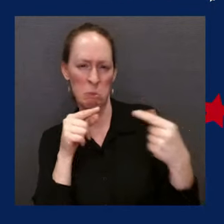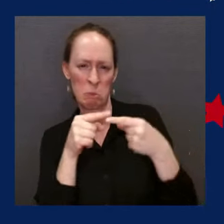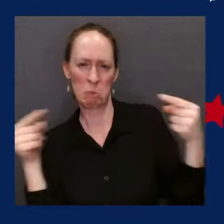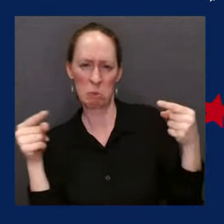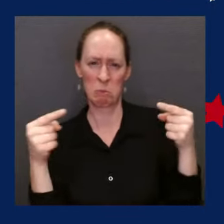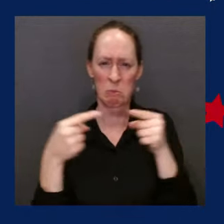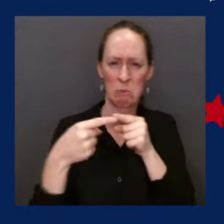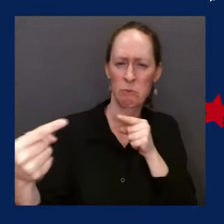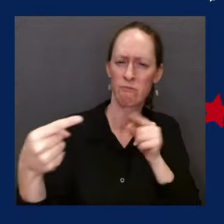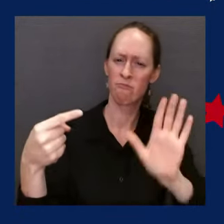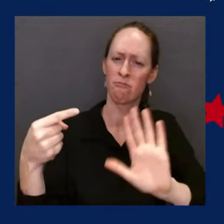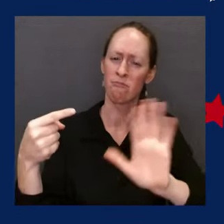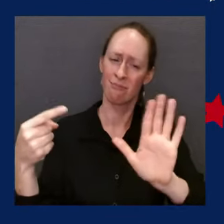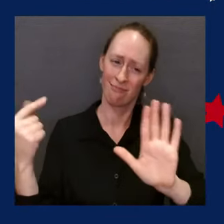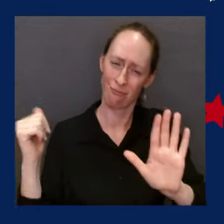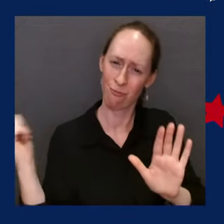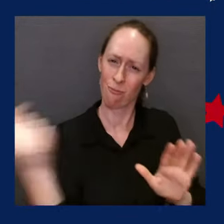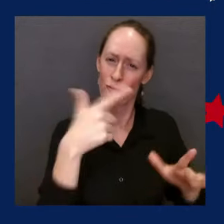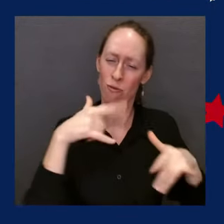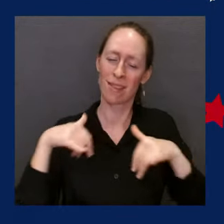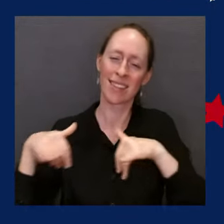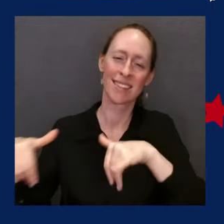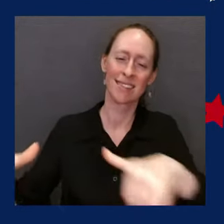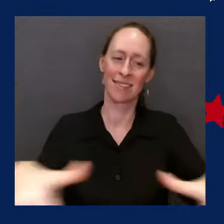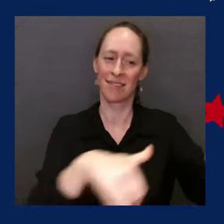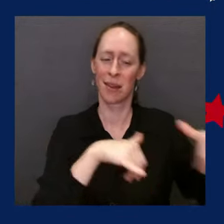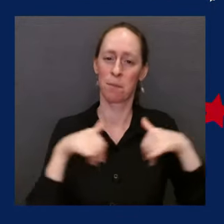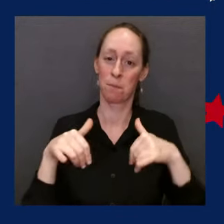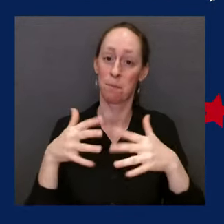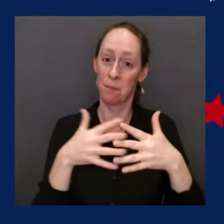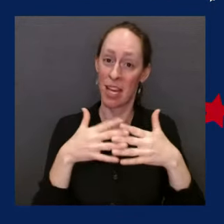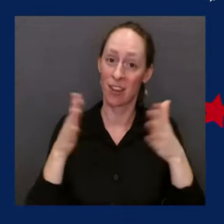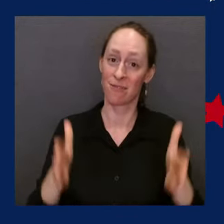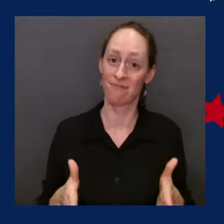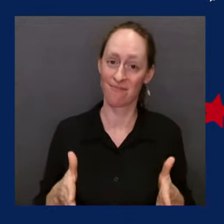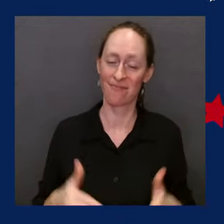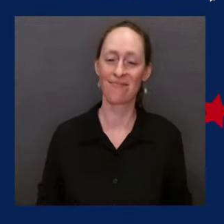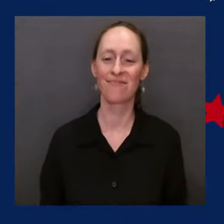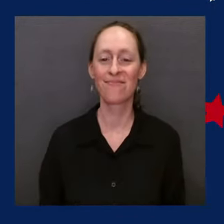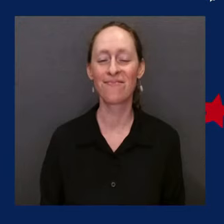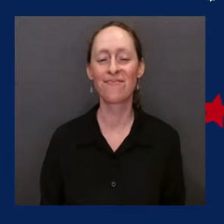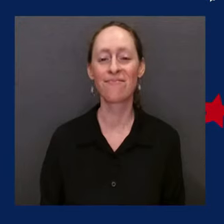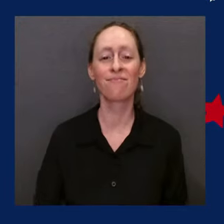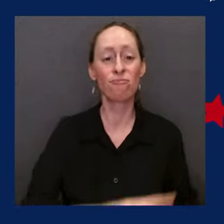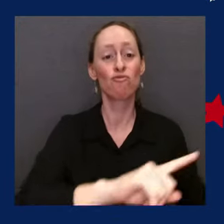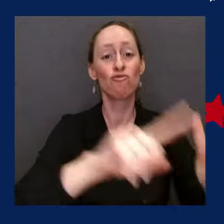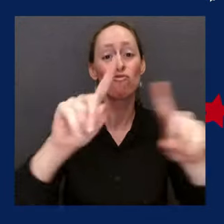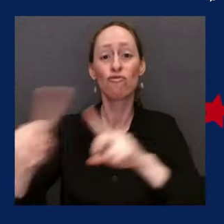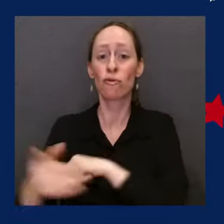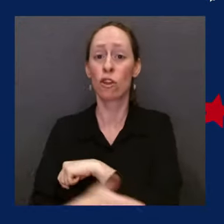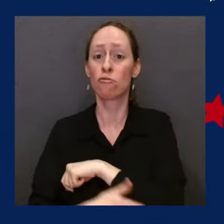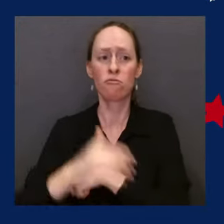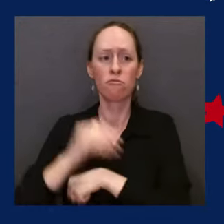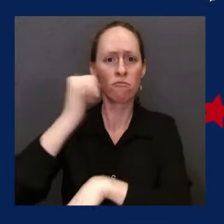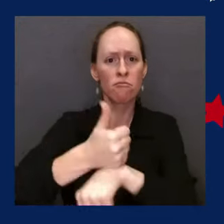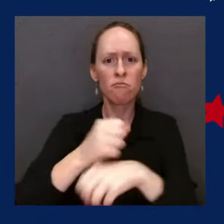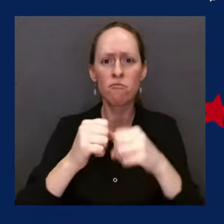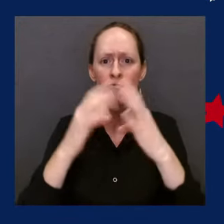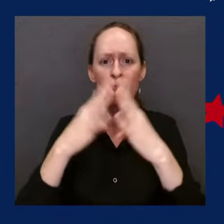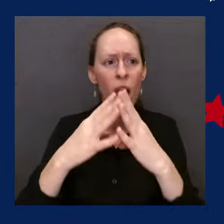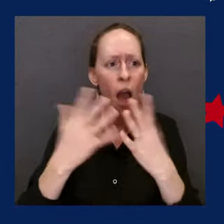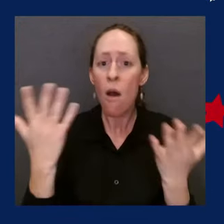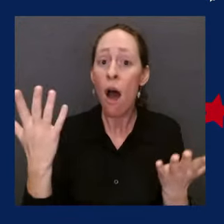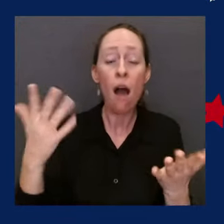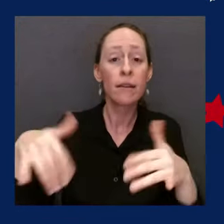were formed based on things like geography, ethnicity, religion, America is the only nation in